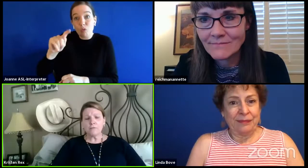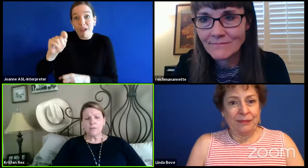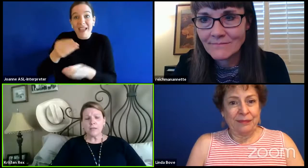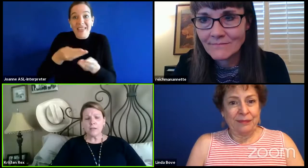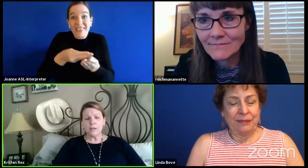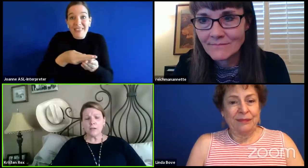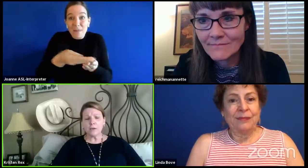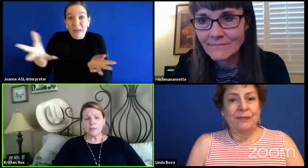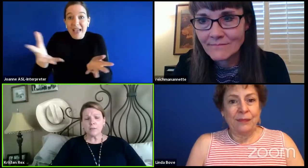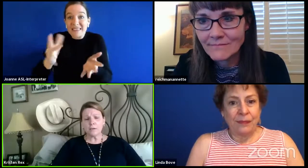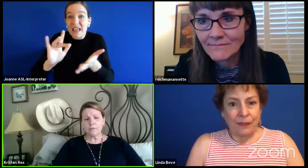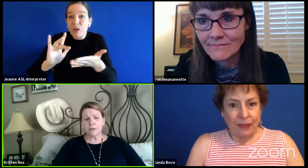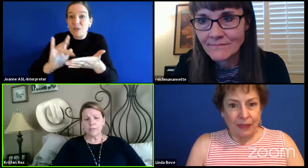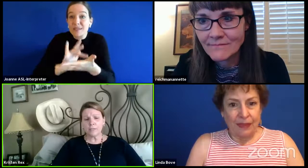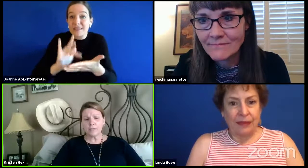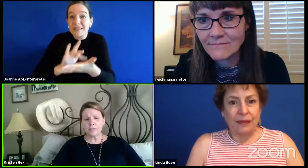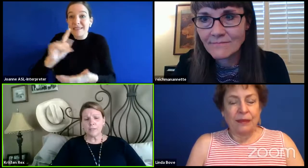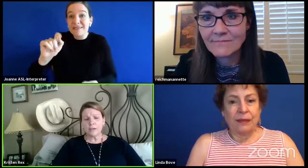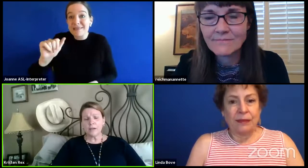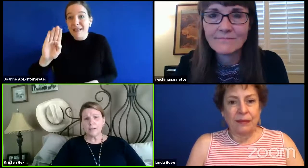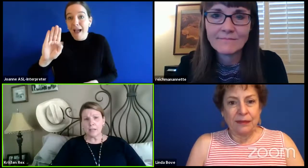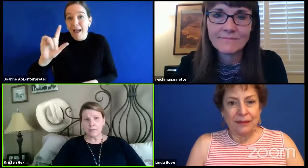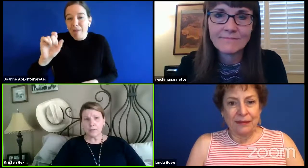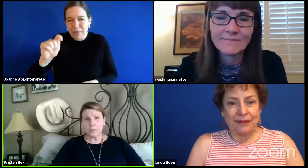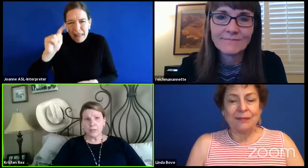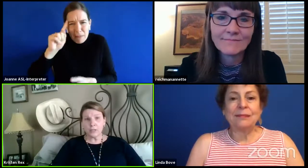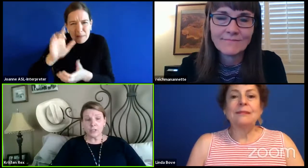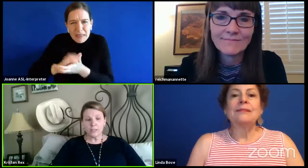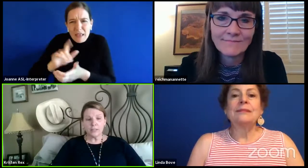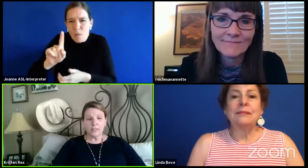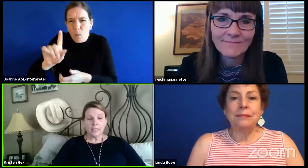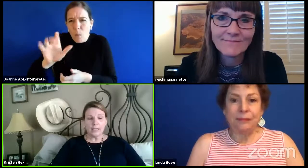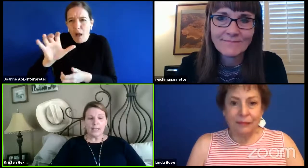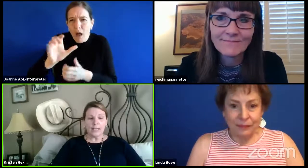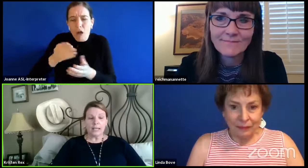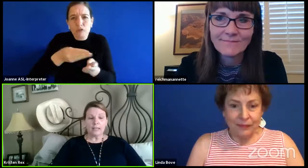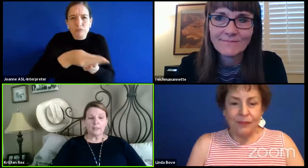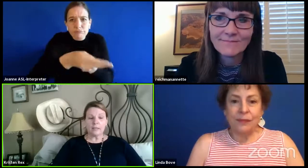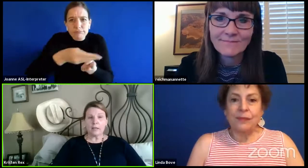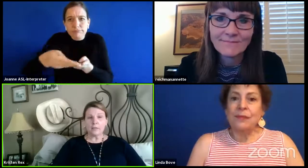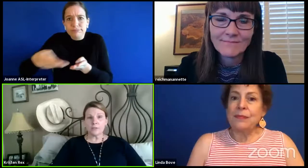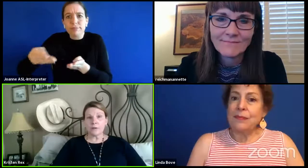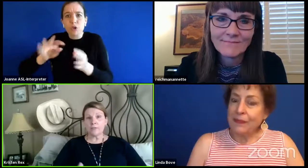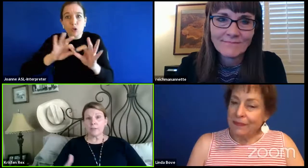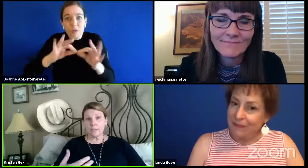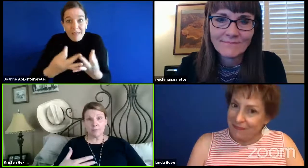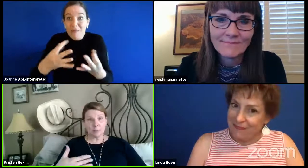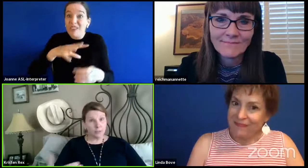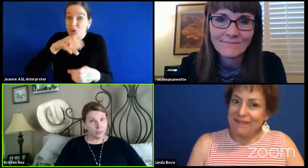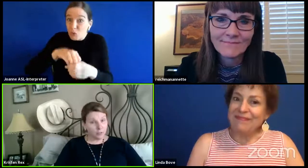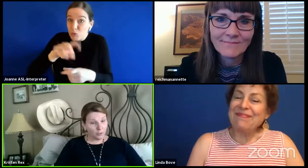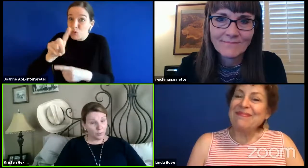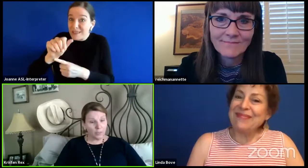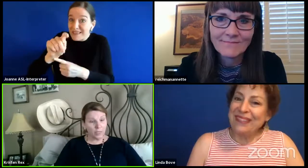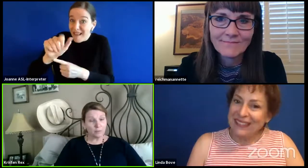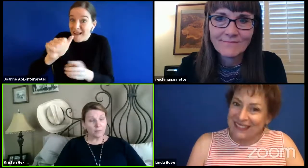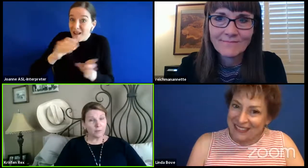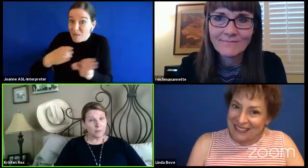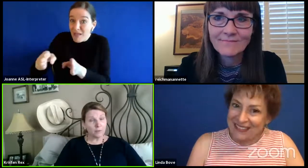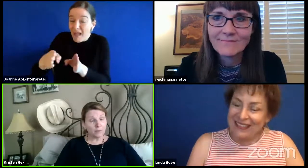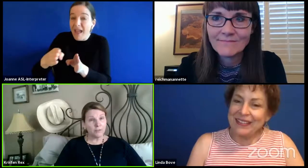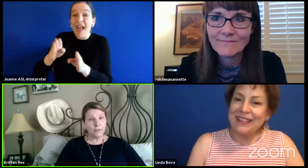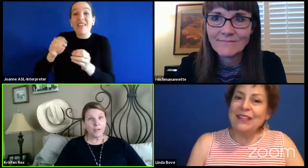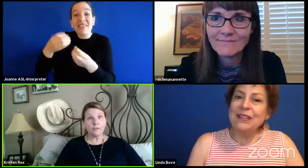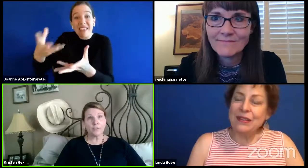for, and they are going to our families on the Navajo nation. And we also have our deaf mentors that are working